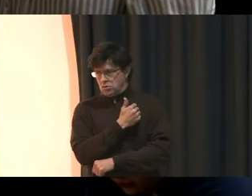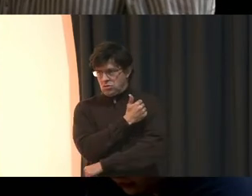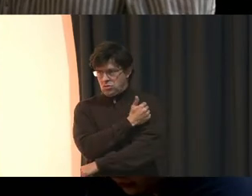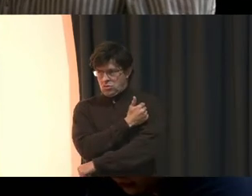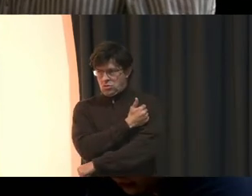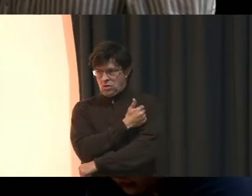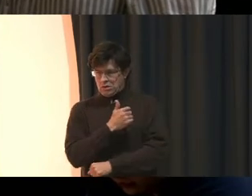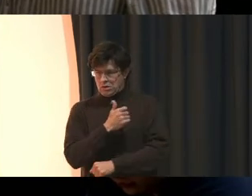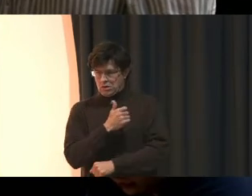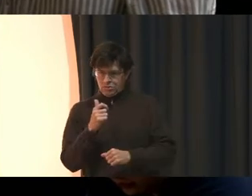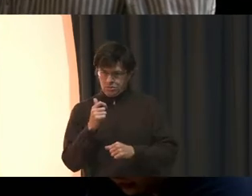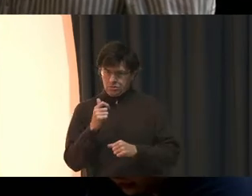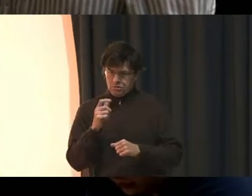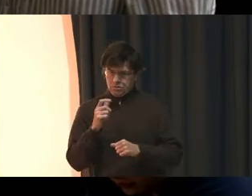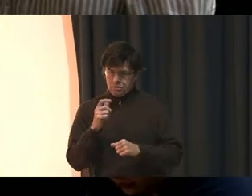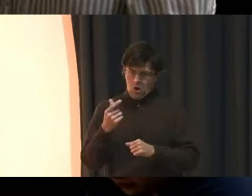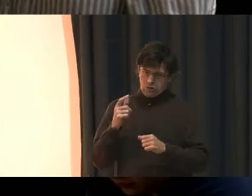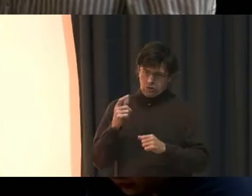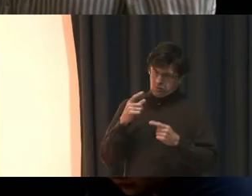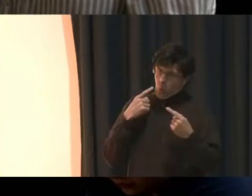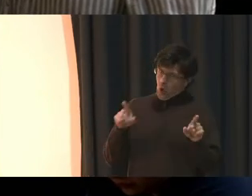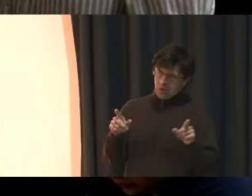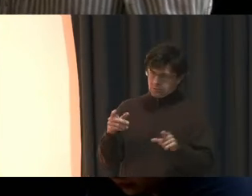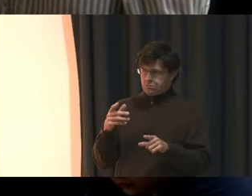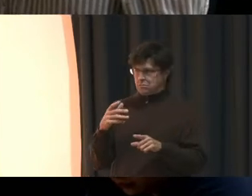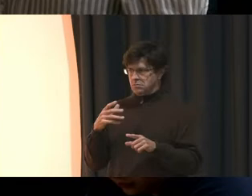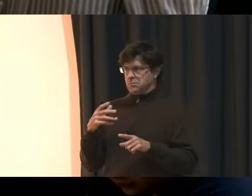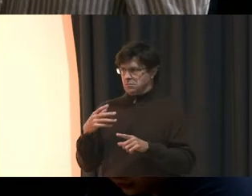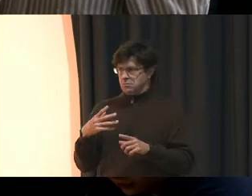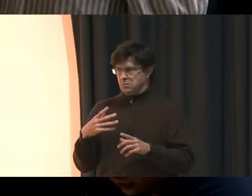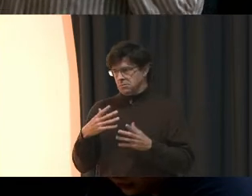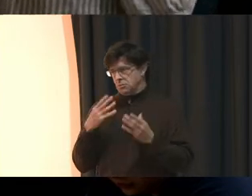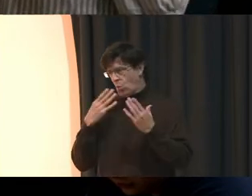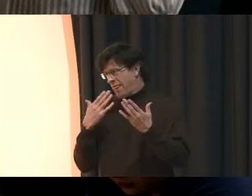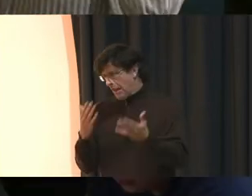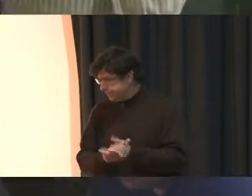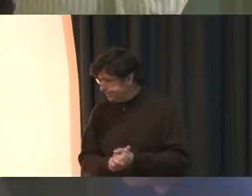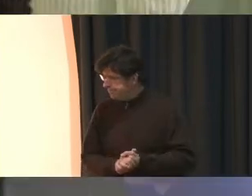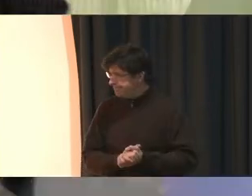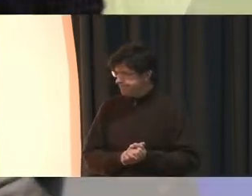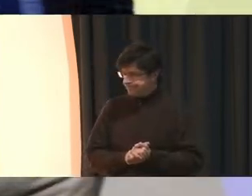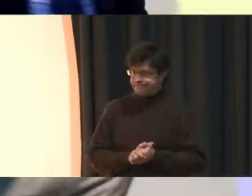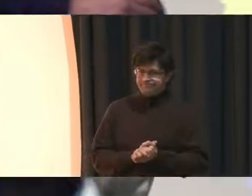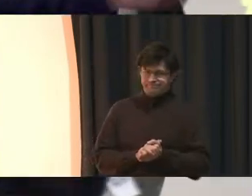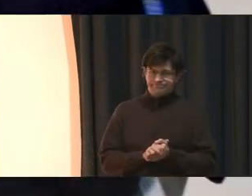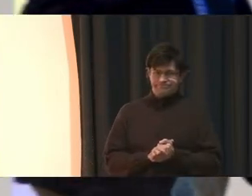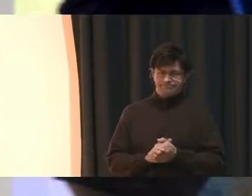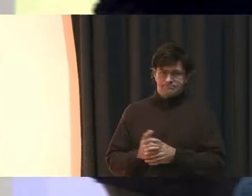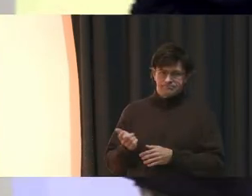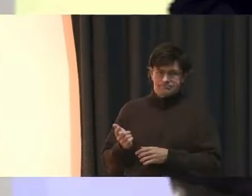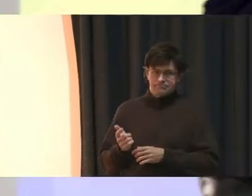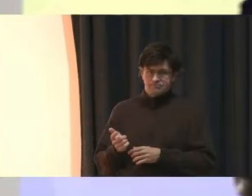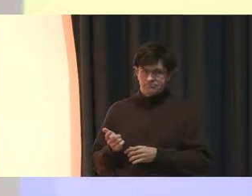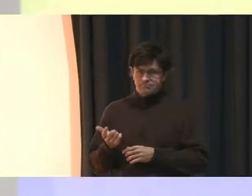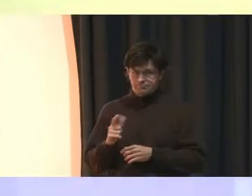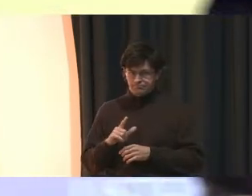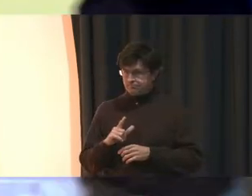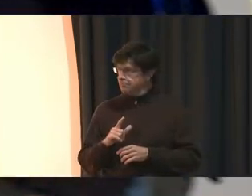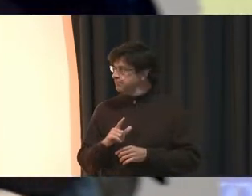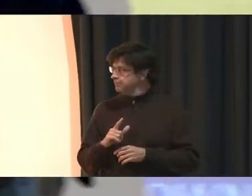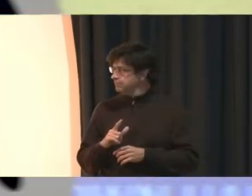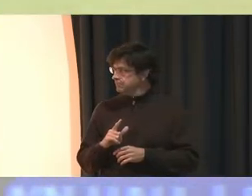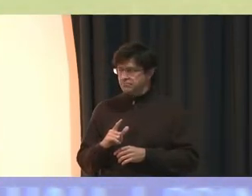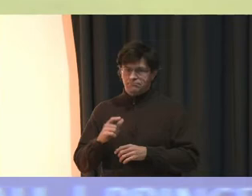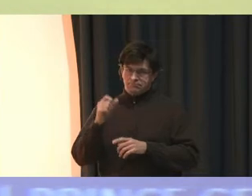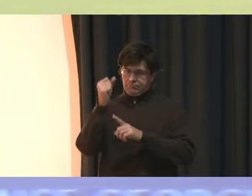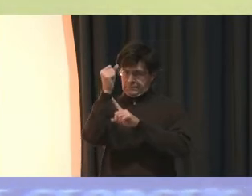went to school. And that's all I wanted to give to you tonight. But thank you. Thank you. Yes, ma'am. Will you tilt